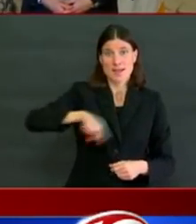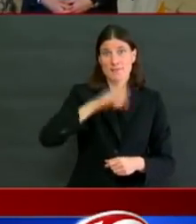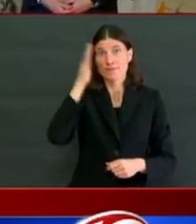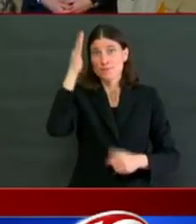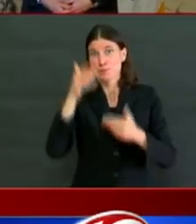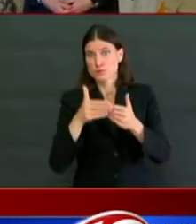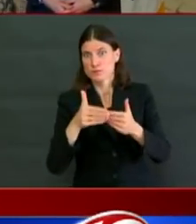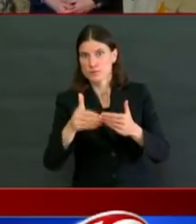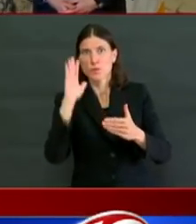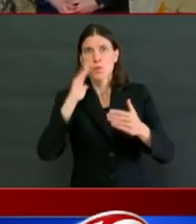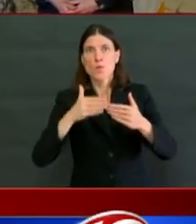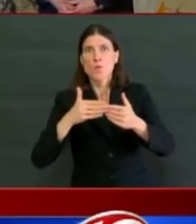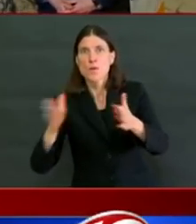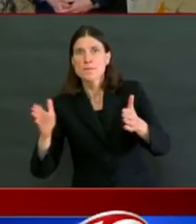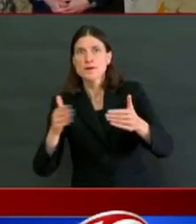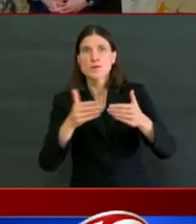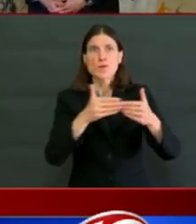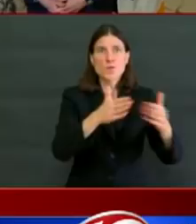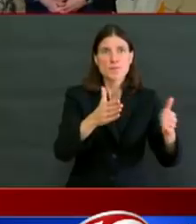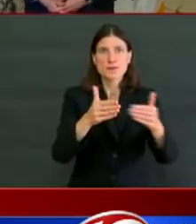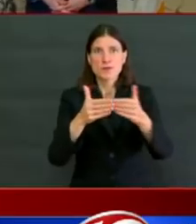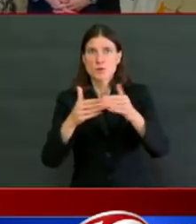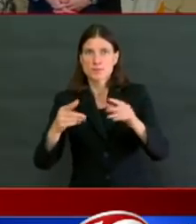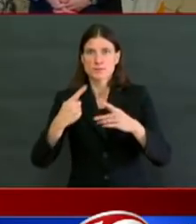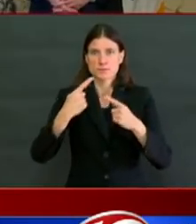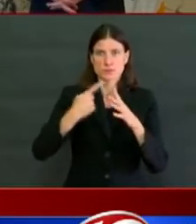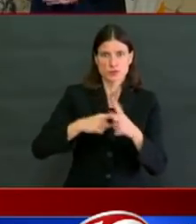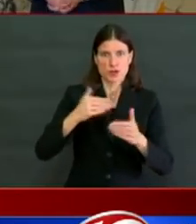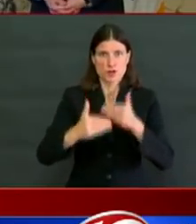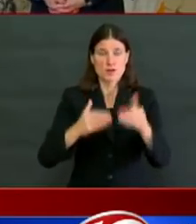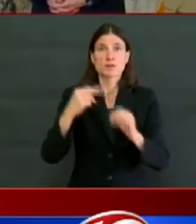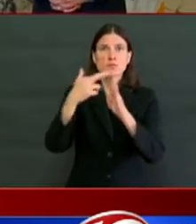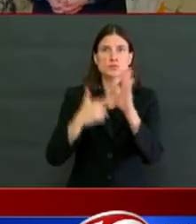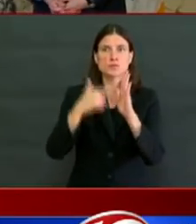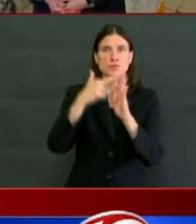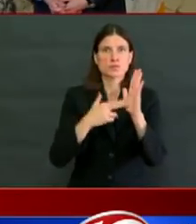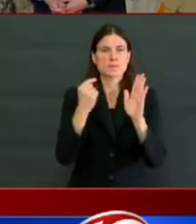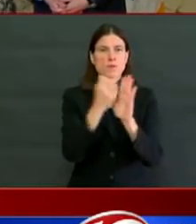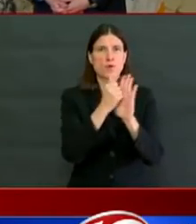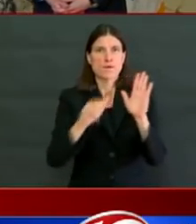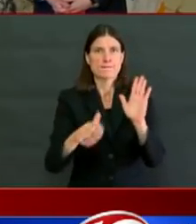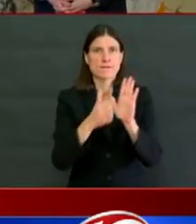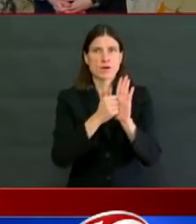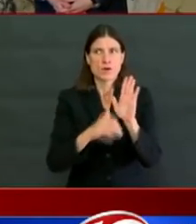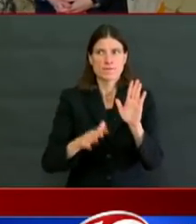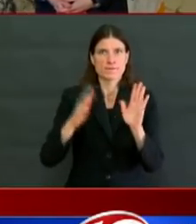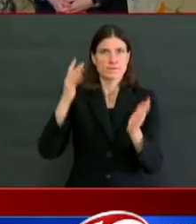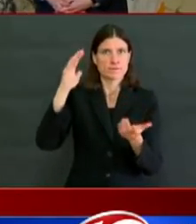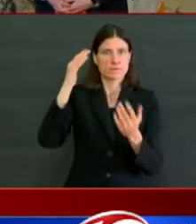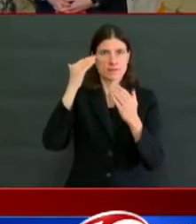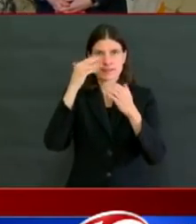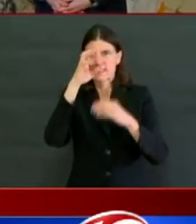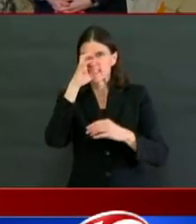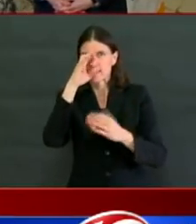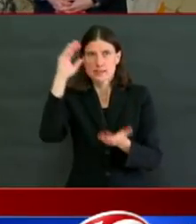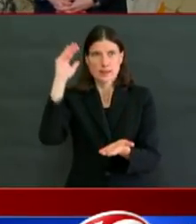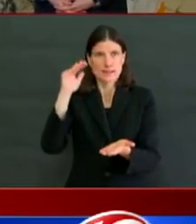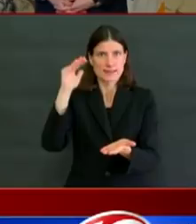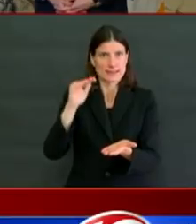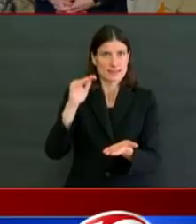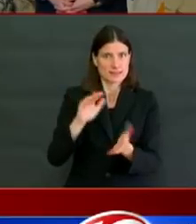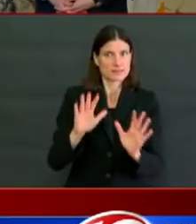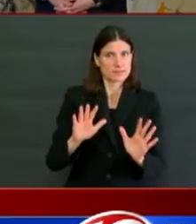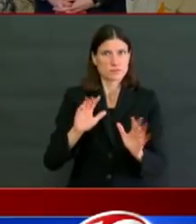economy, and a lot of detailed announcements, and the details really matter. So if you're tuning in every day,